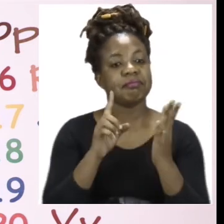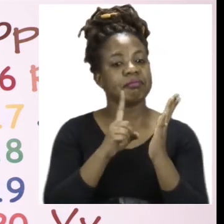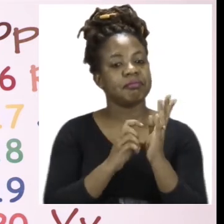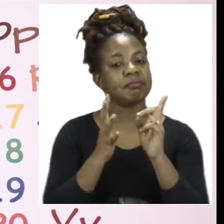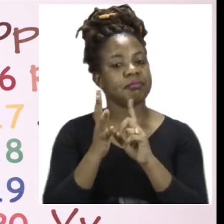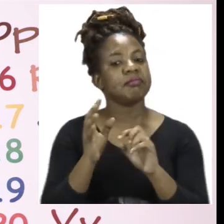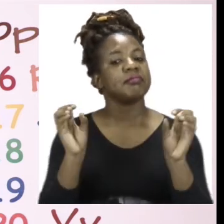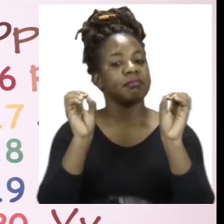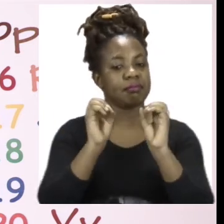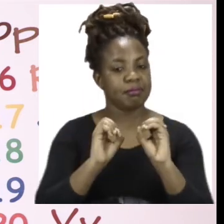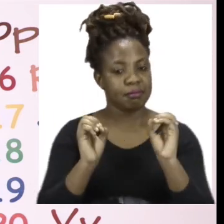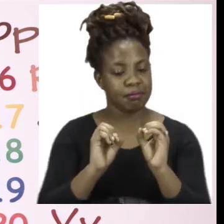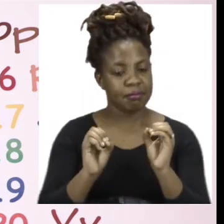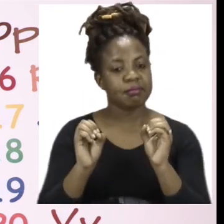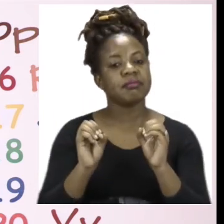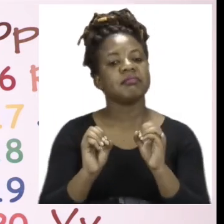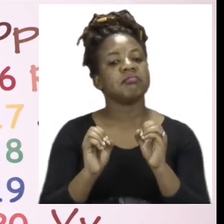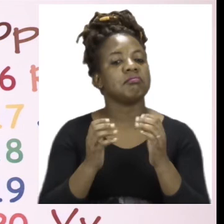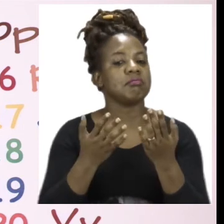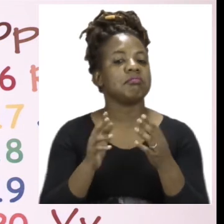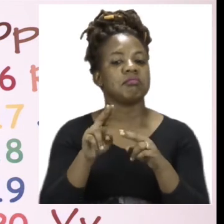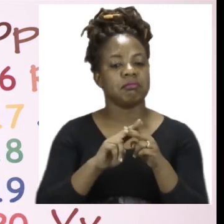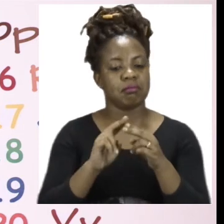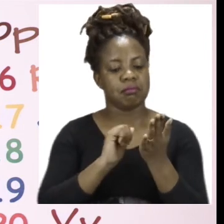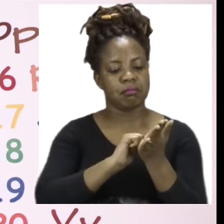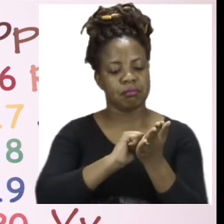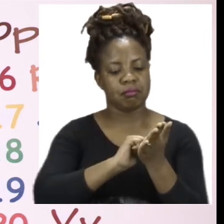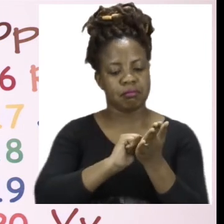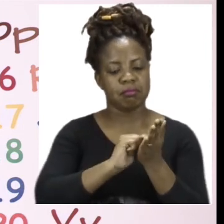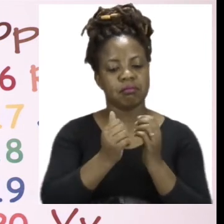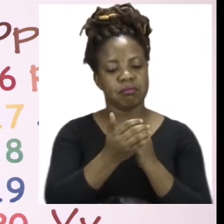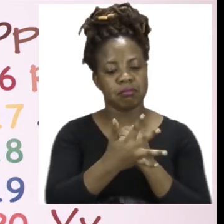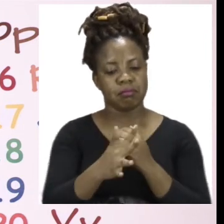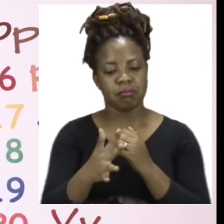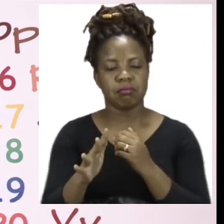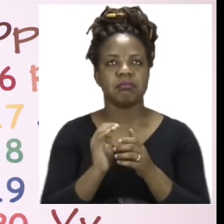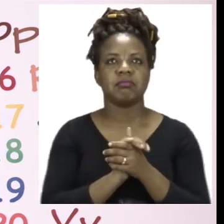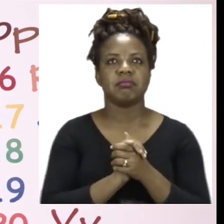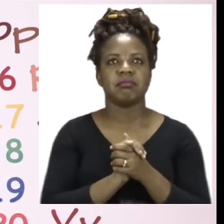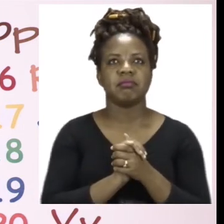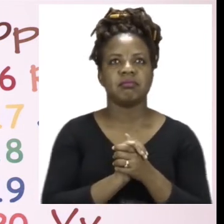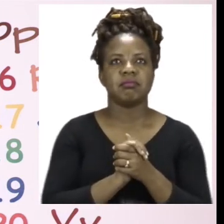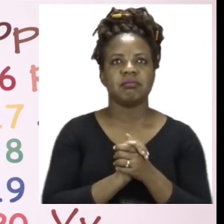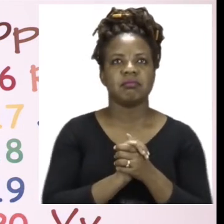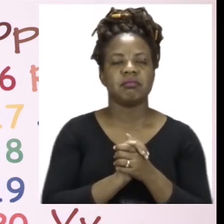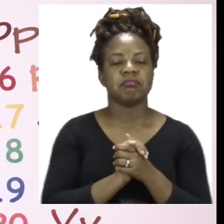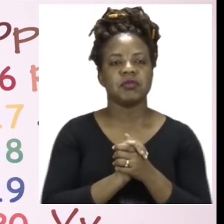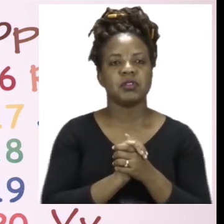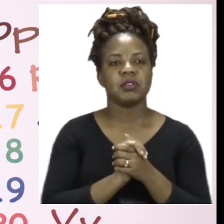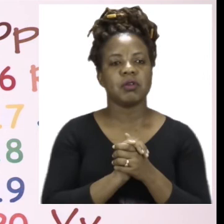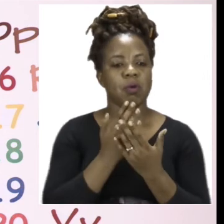to sanitize and keep your hands germ free. Make sure that your hands are dry